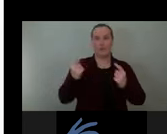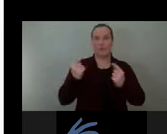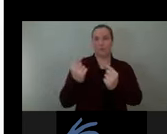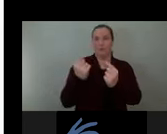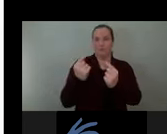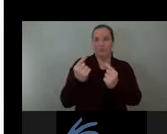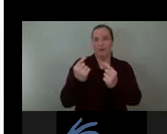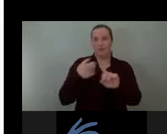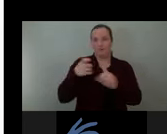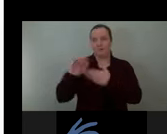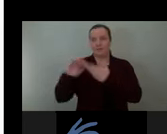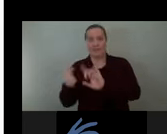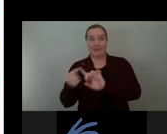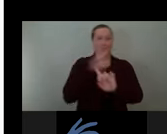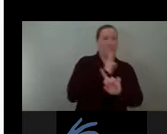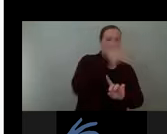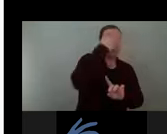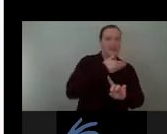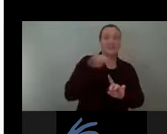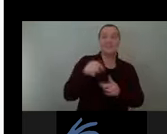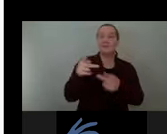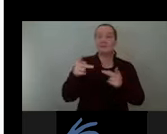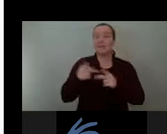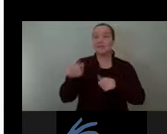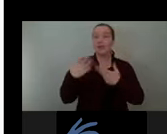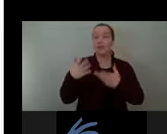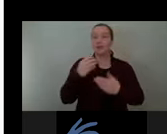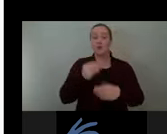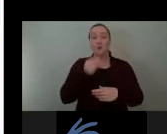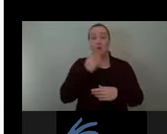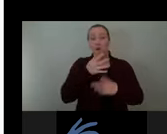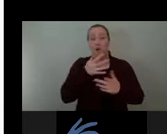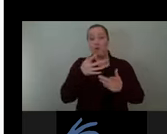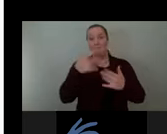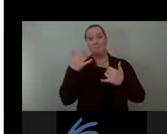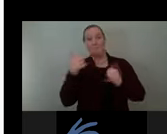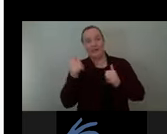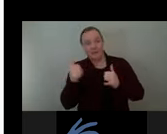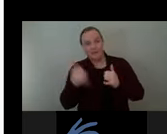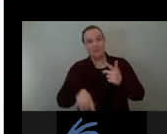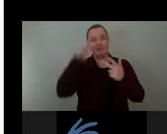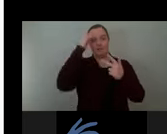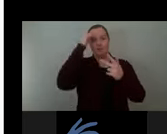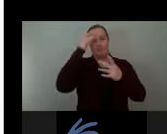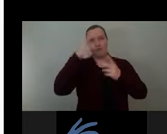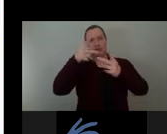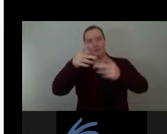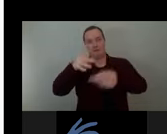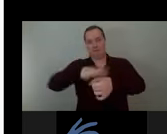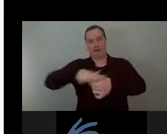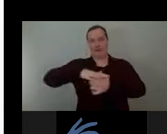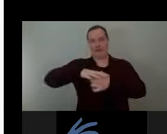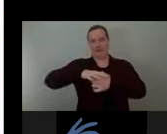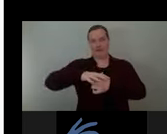space, a place that provides a warm, playful, and thoughtful embrace as we pass through. We are very much interested in having an